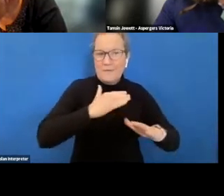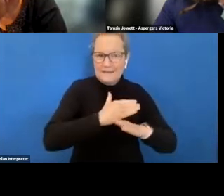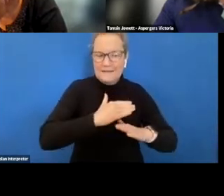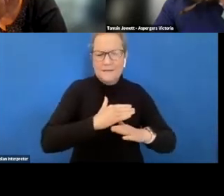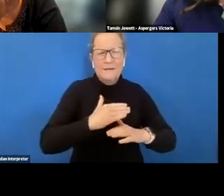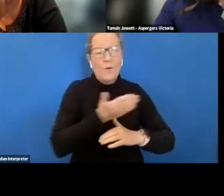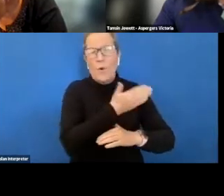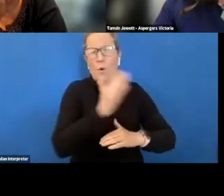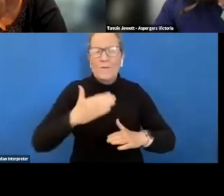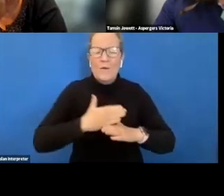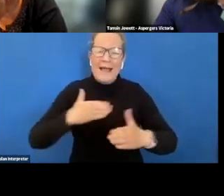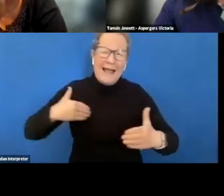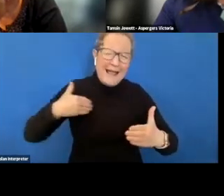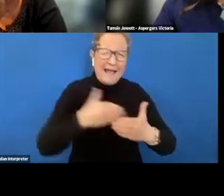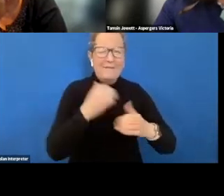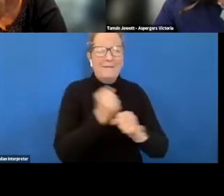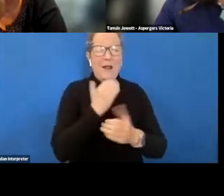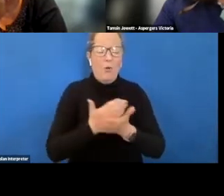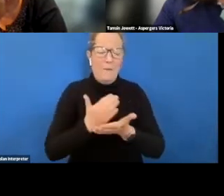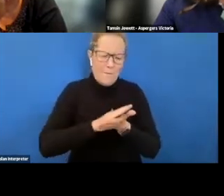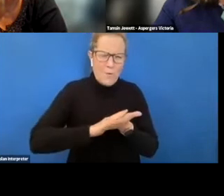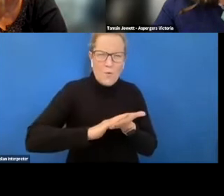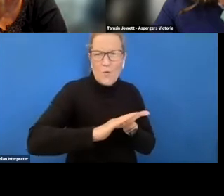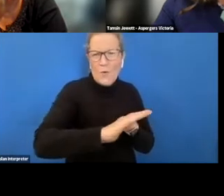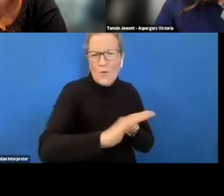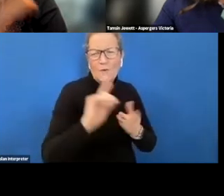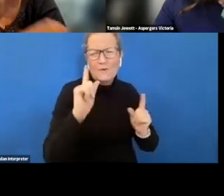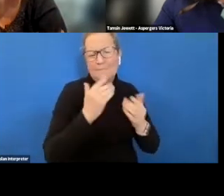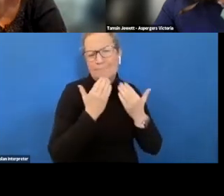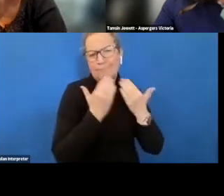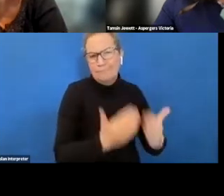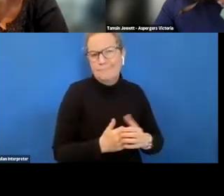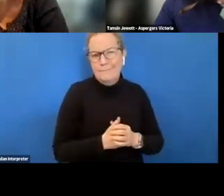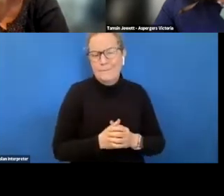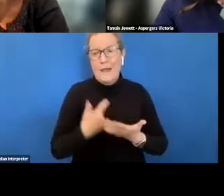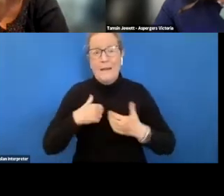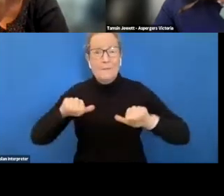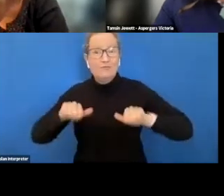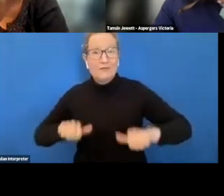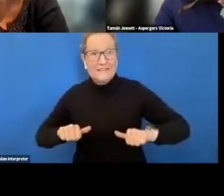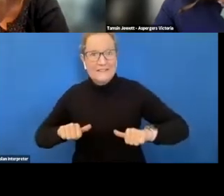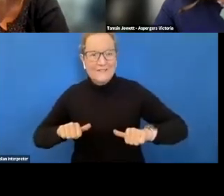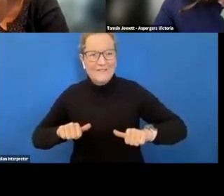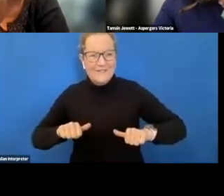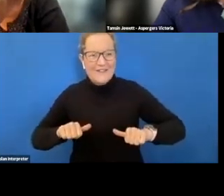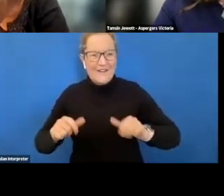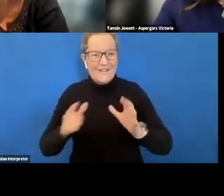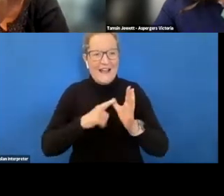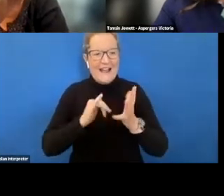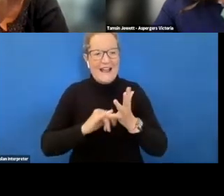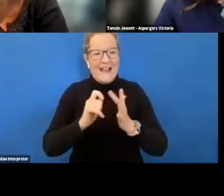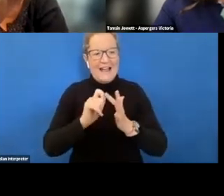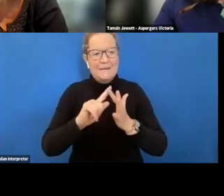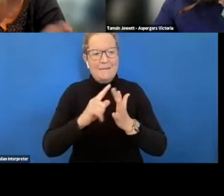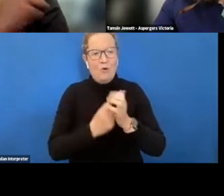your efforts to ensure today goes smoothly uh as president of Asperger's Victoria i appreciate and welcome any opportunity